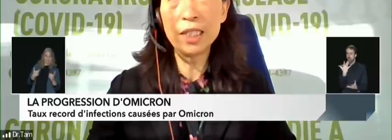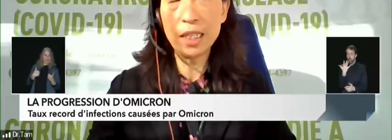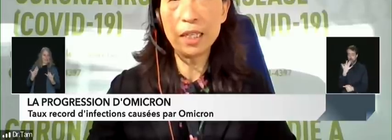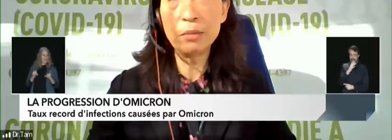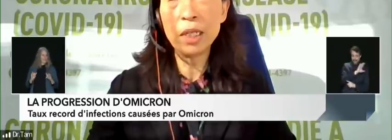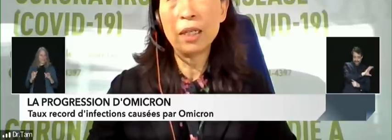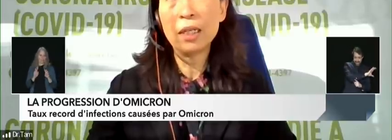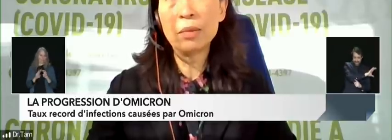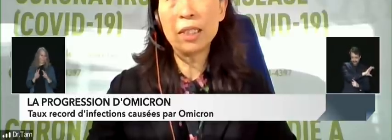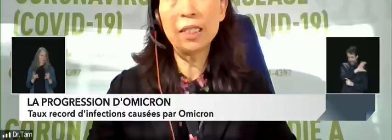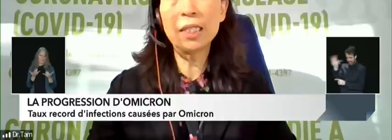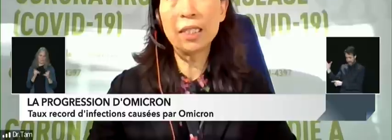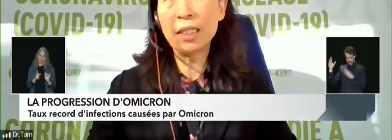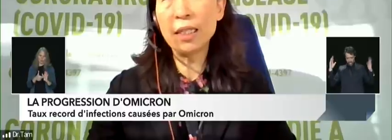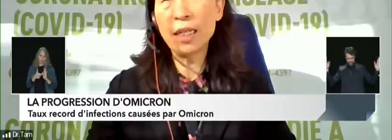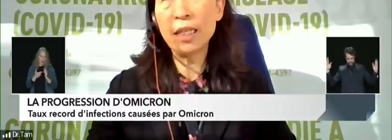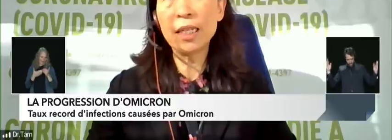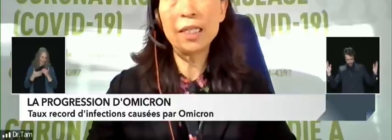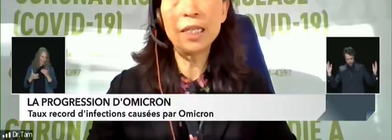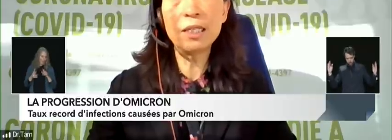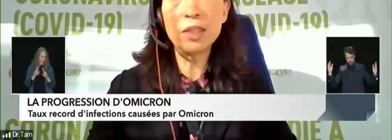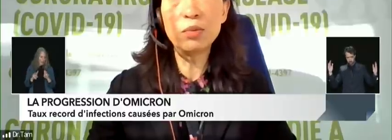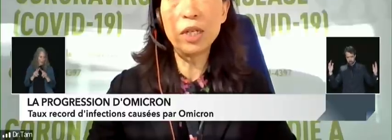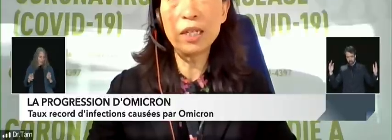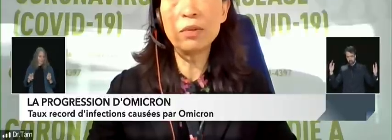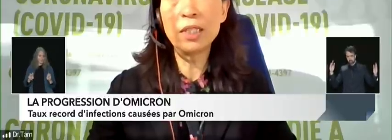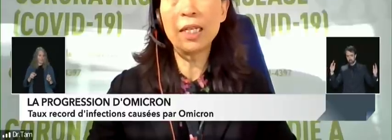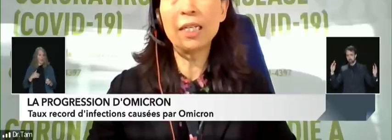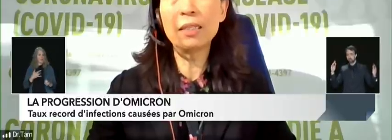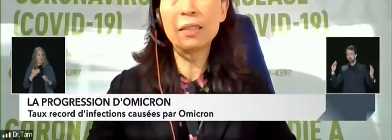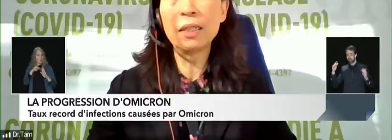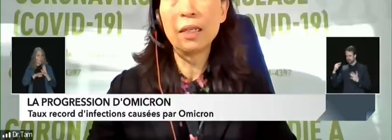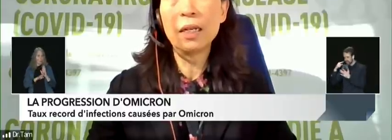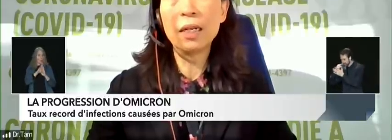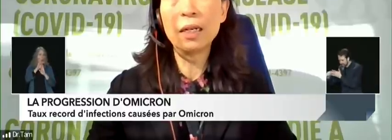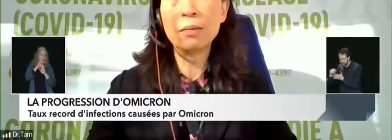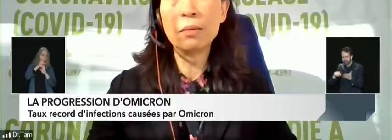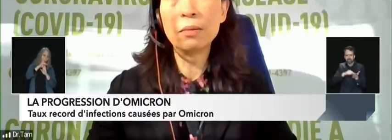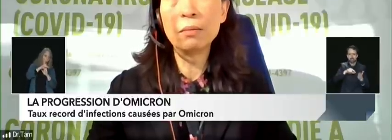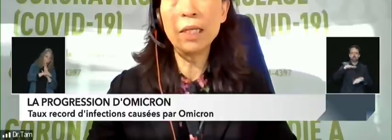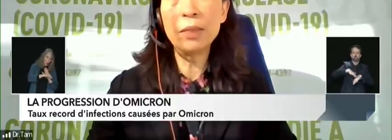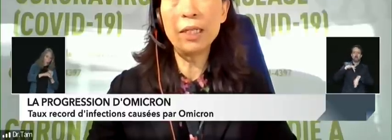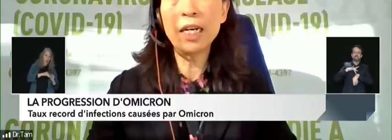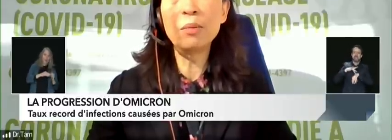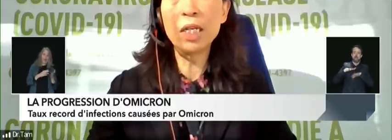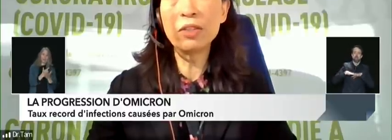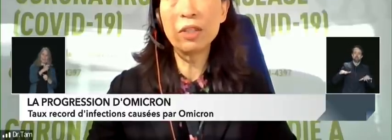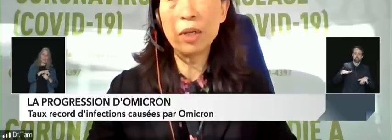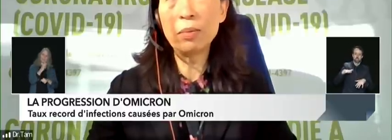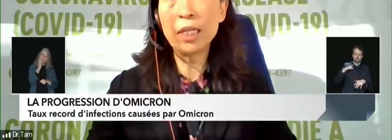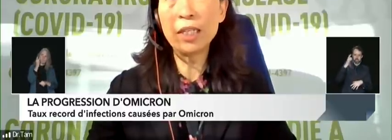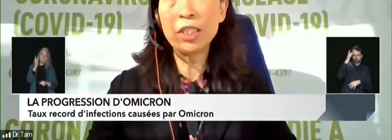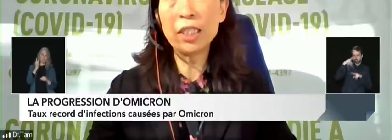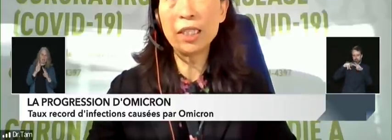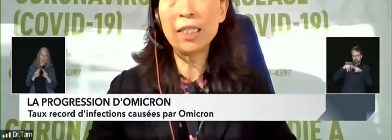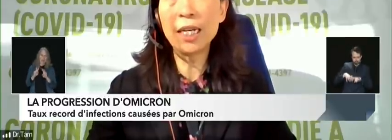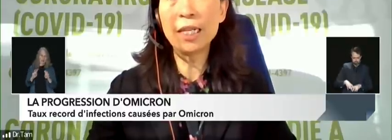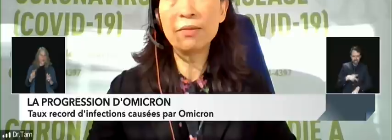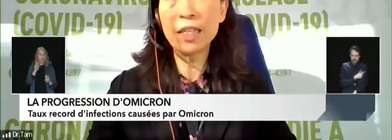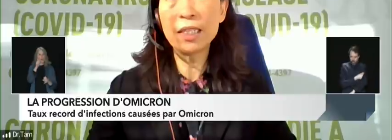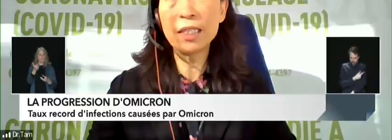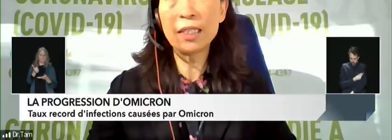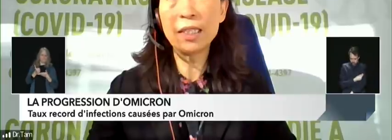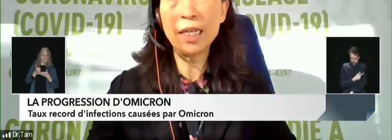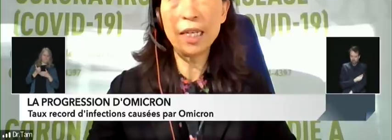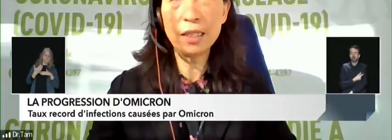conducted over time particularly I think at the end of this wave will tell us maybe how much of the population did